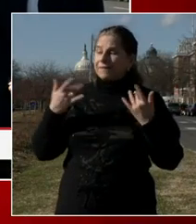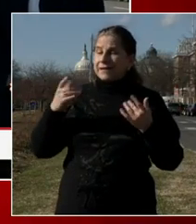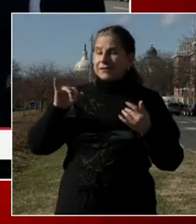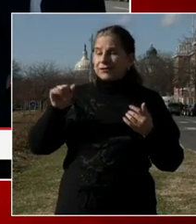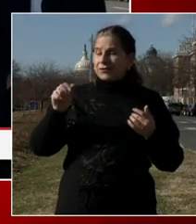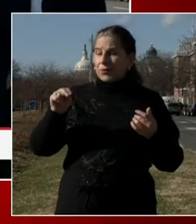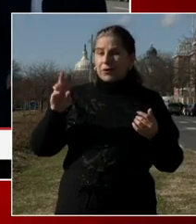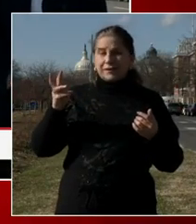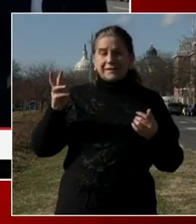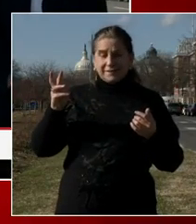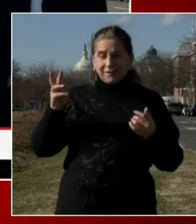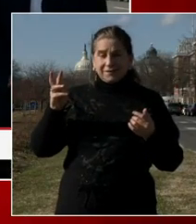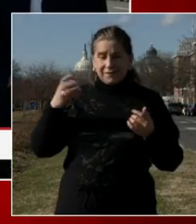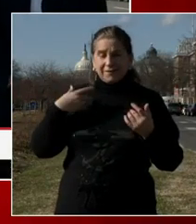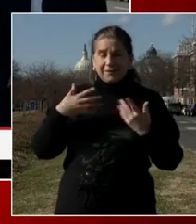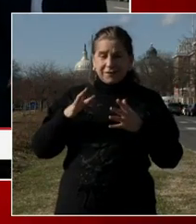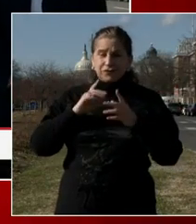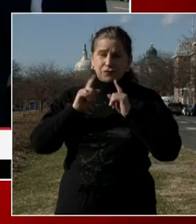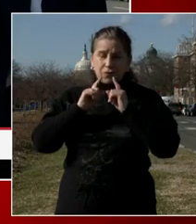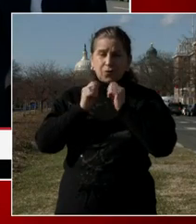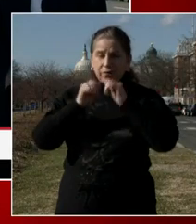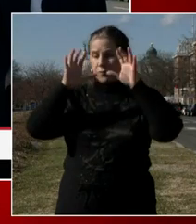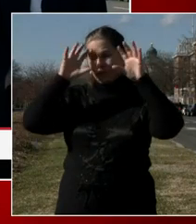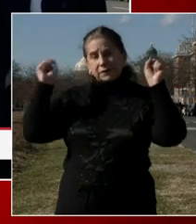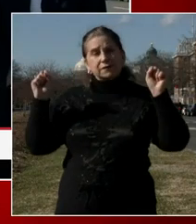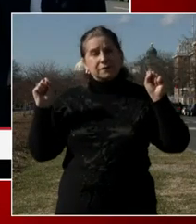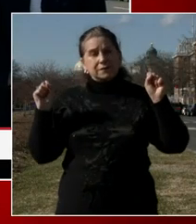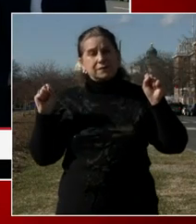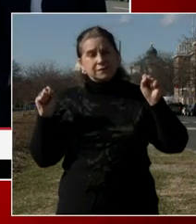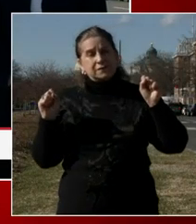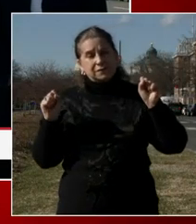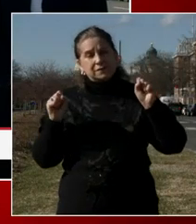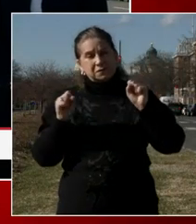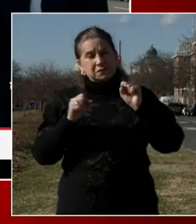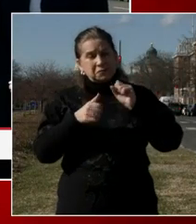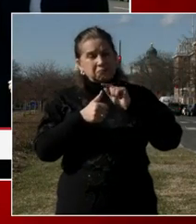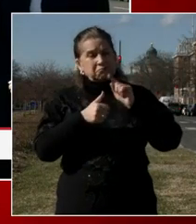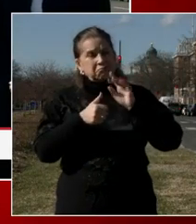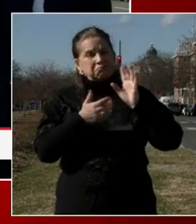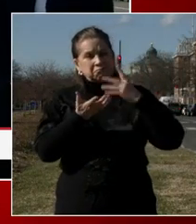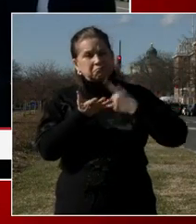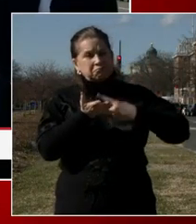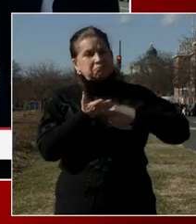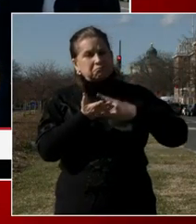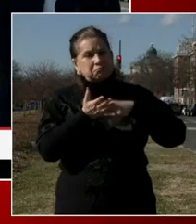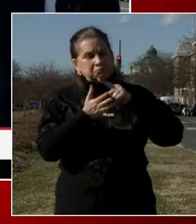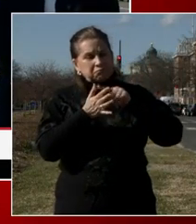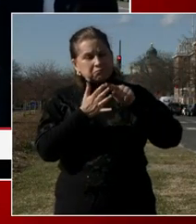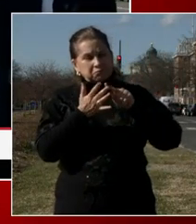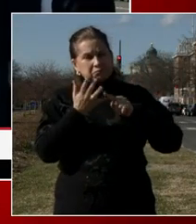we we spoke about a number of things related to the inauguration.